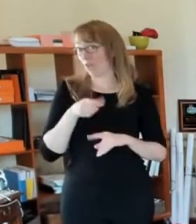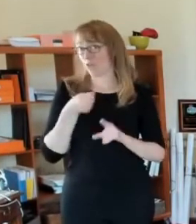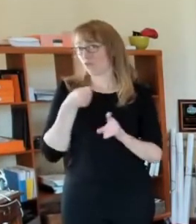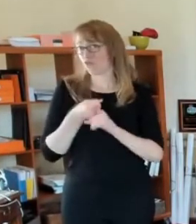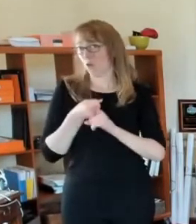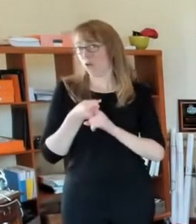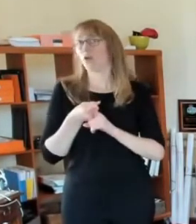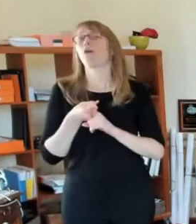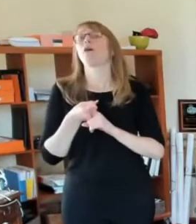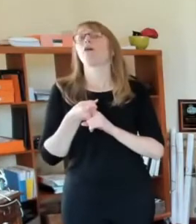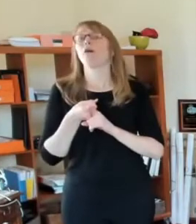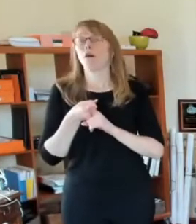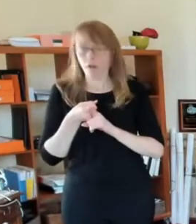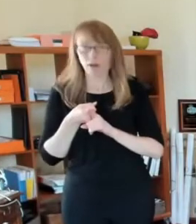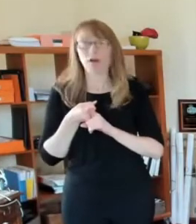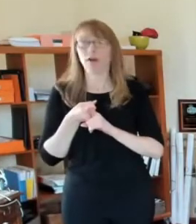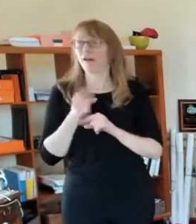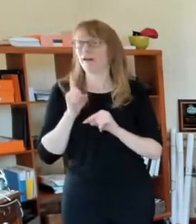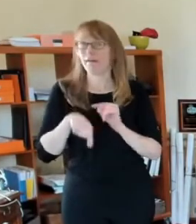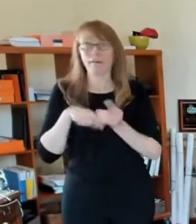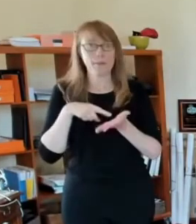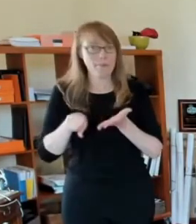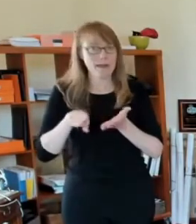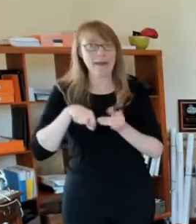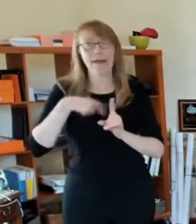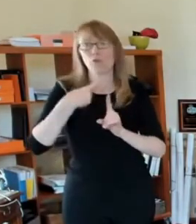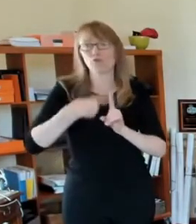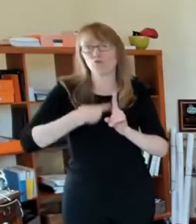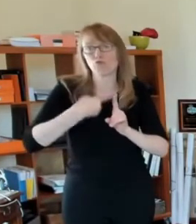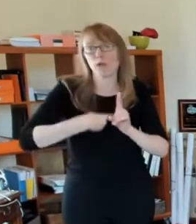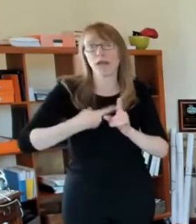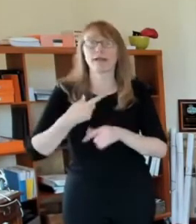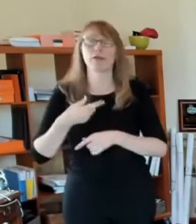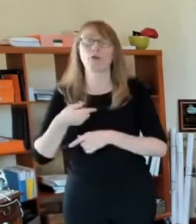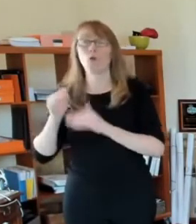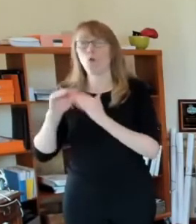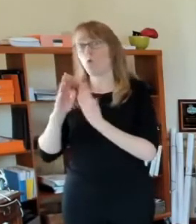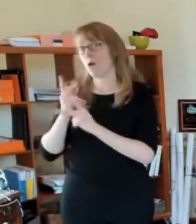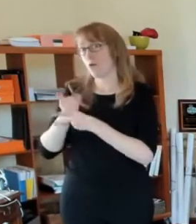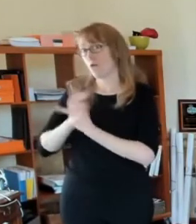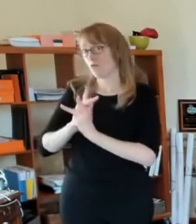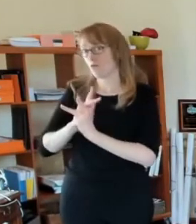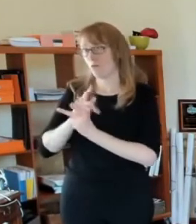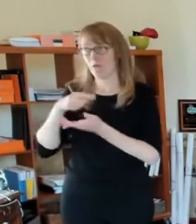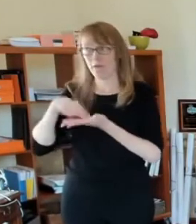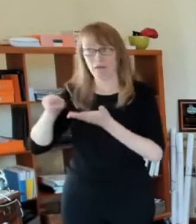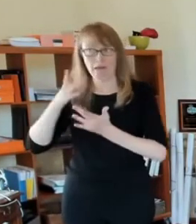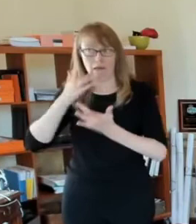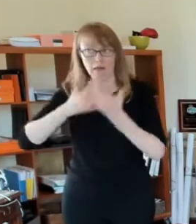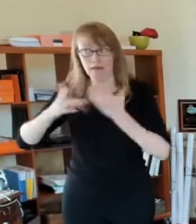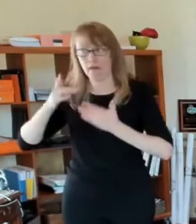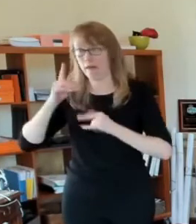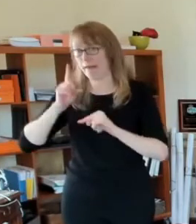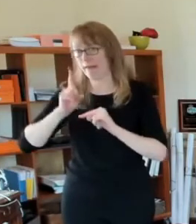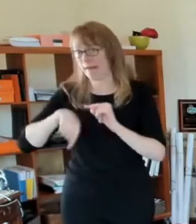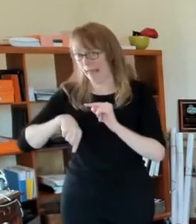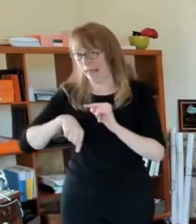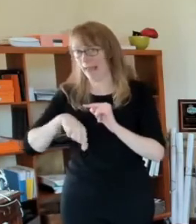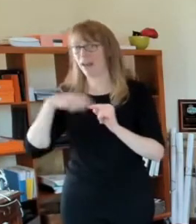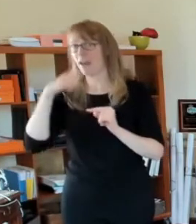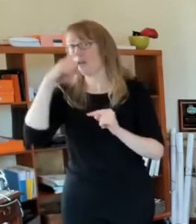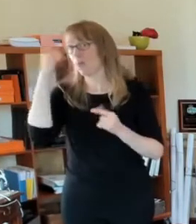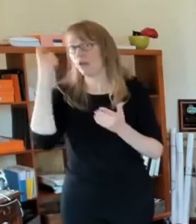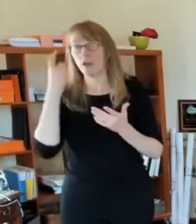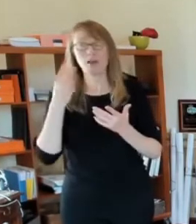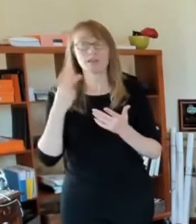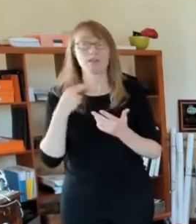they lost their job during COVID to help them pay their rent and stay in their apartment or in their in